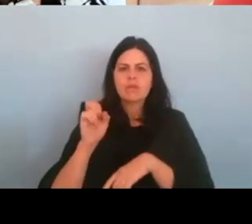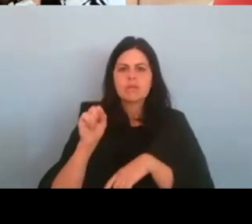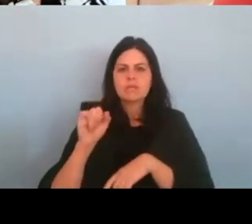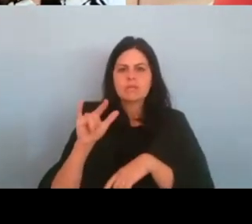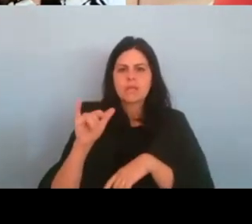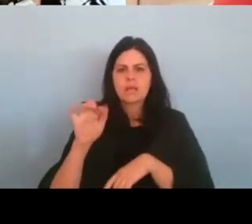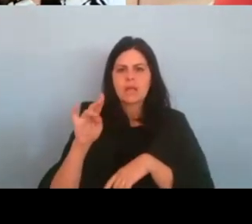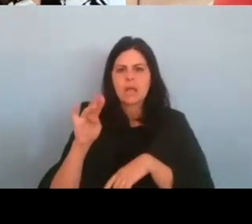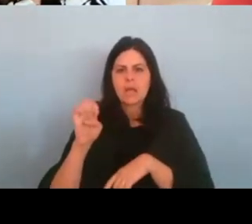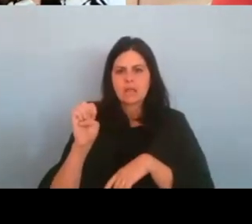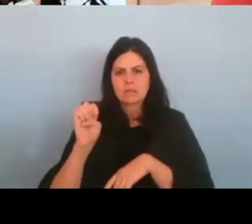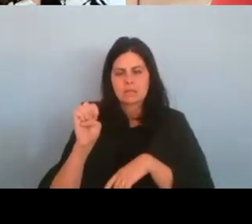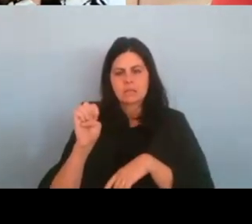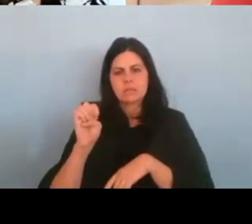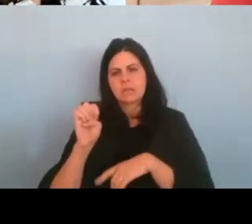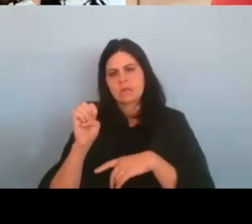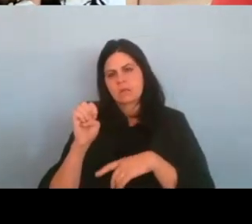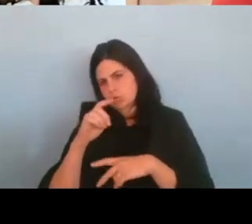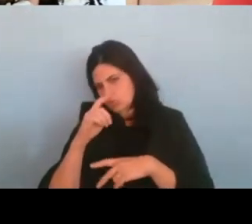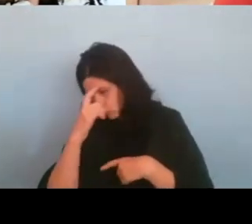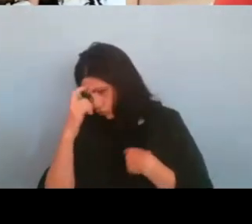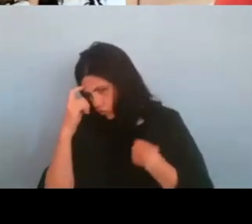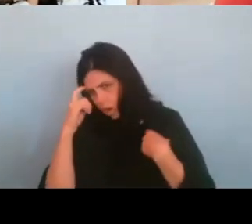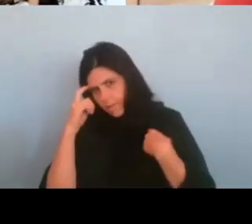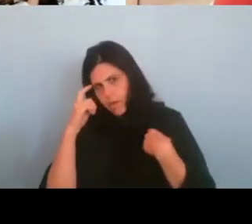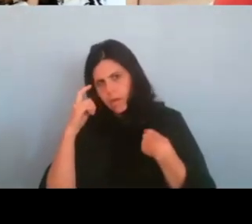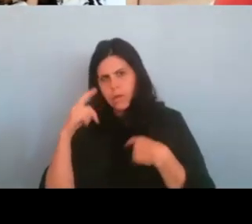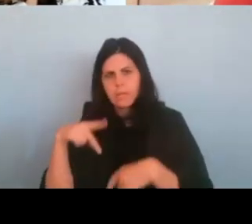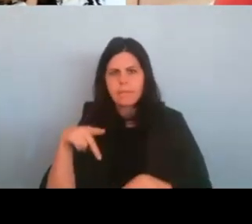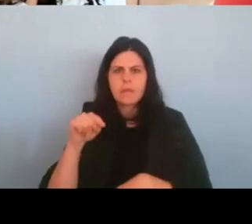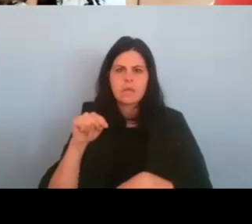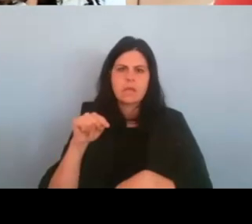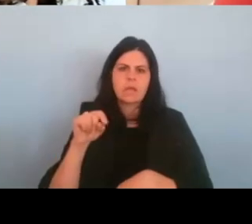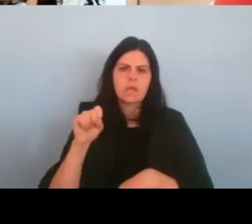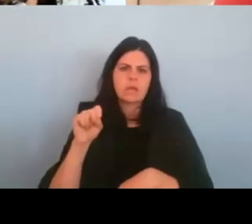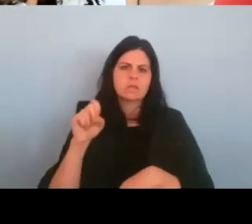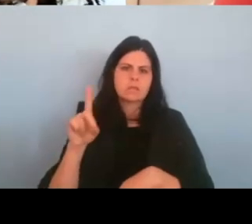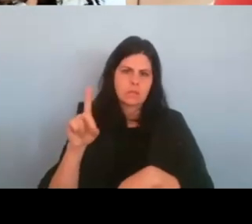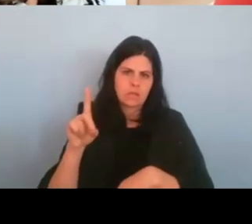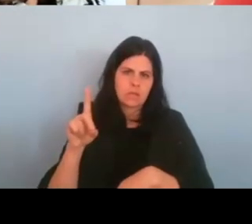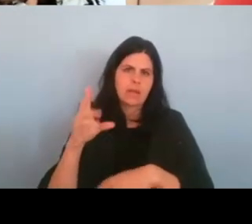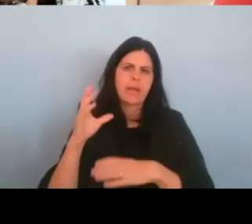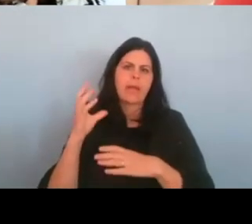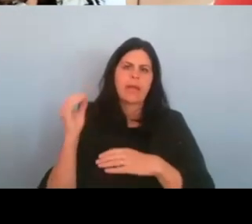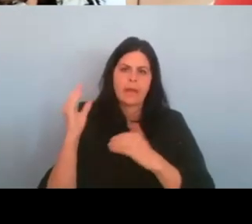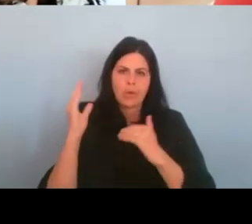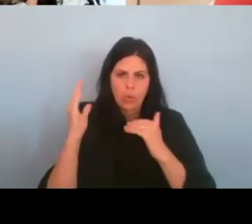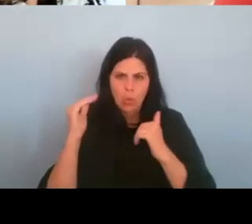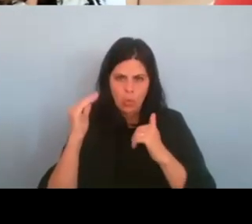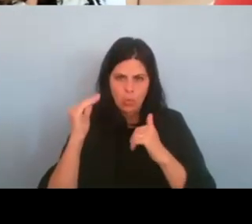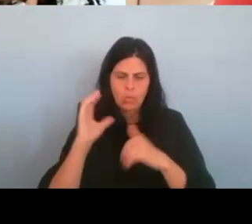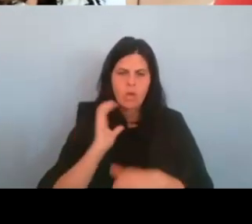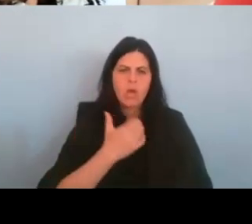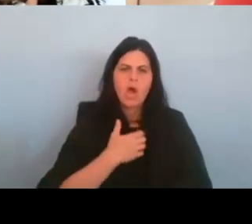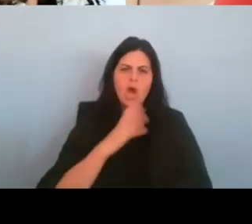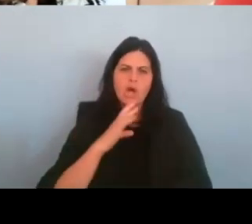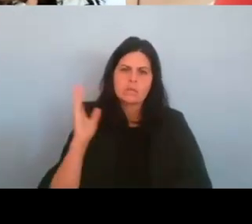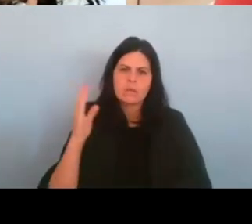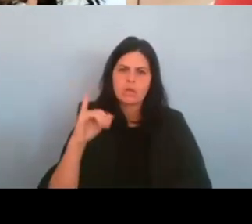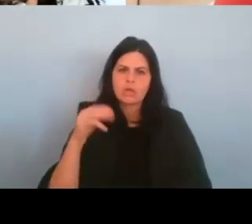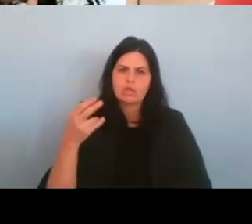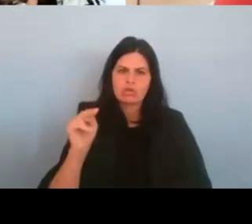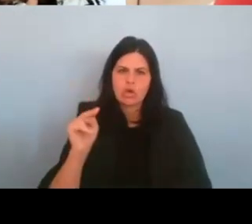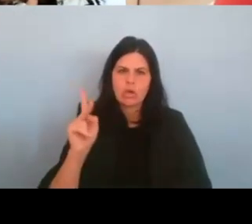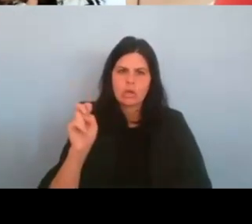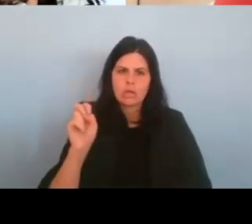and resilience and hope. And our speaker is John Kiesler from University